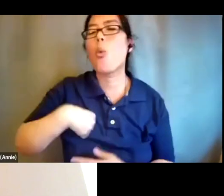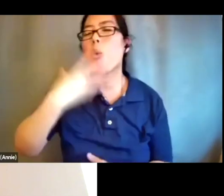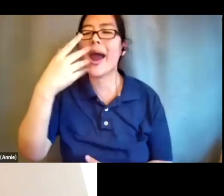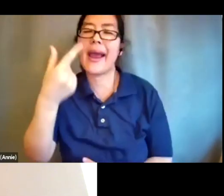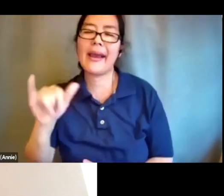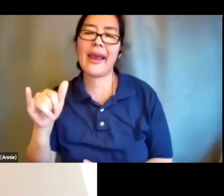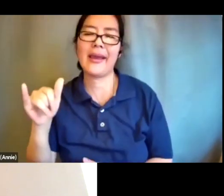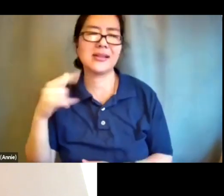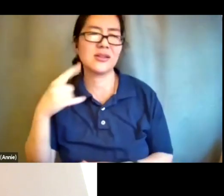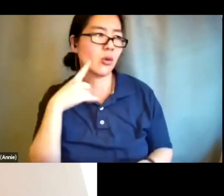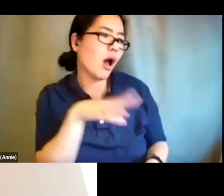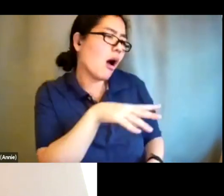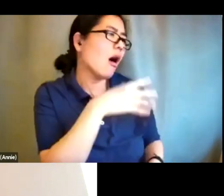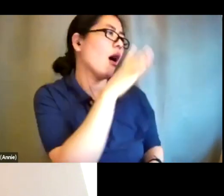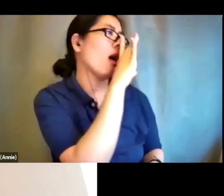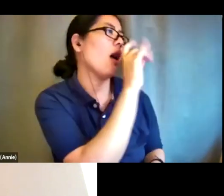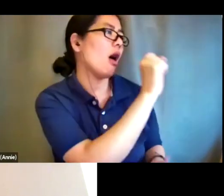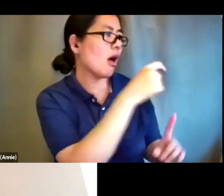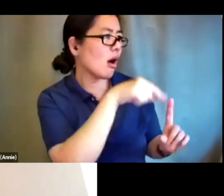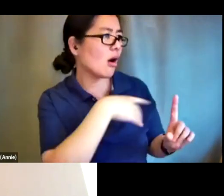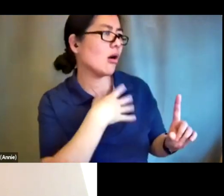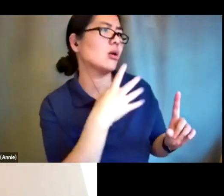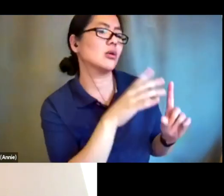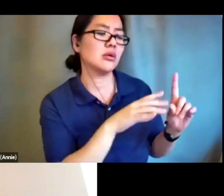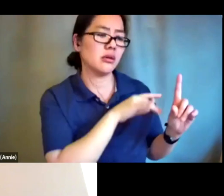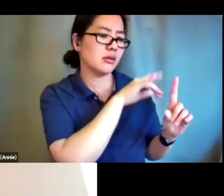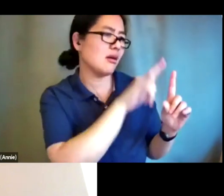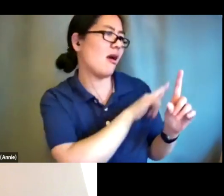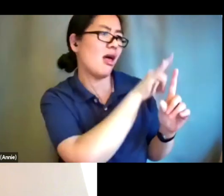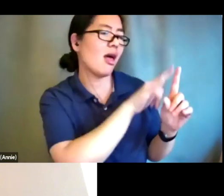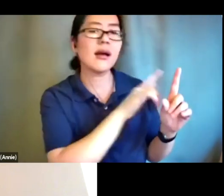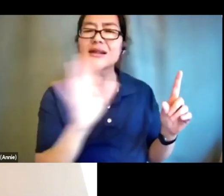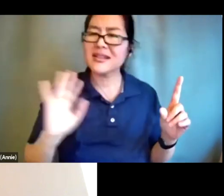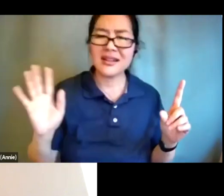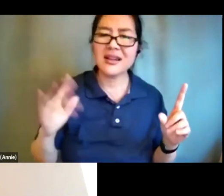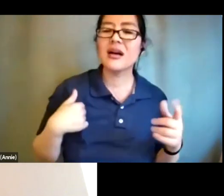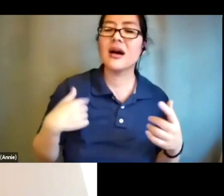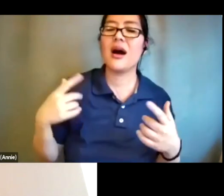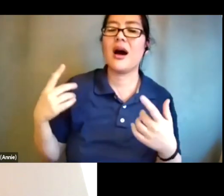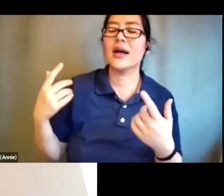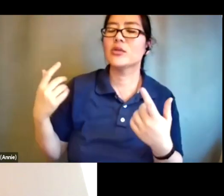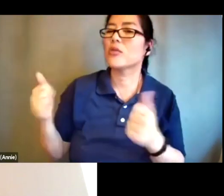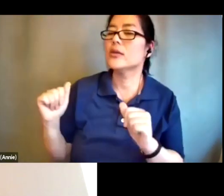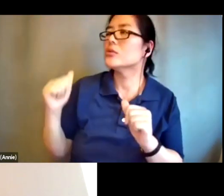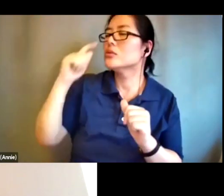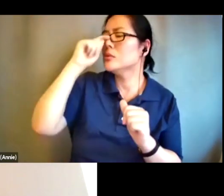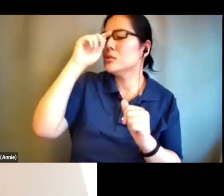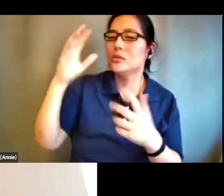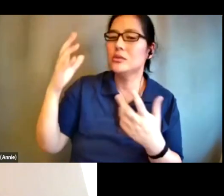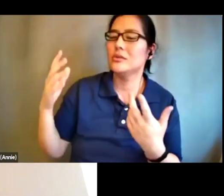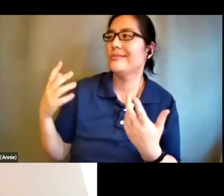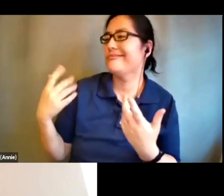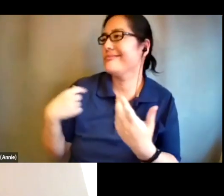on the dance floor through tears through shouting through all kinds of things myself after sexual violence